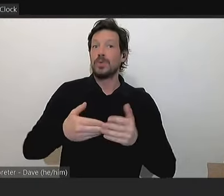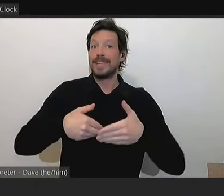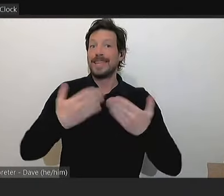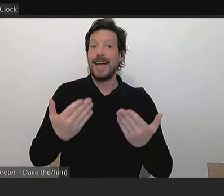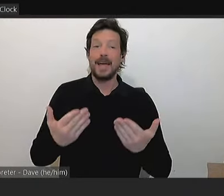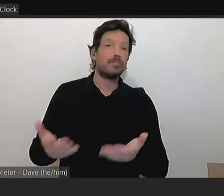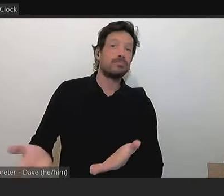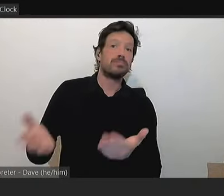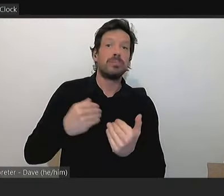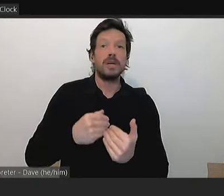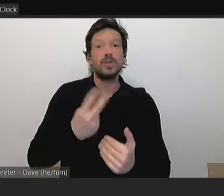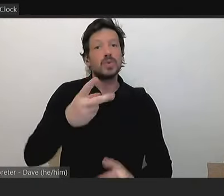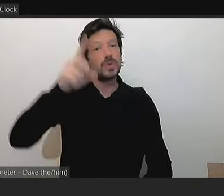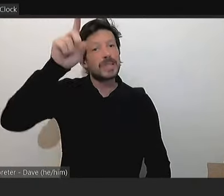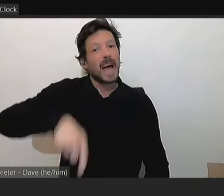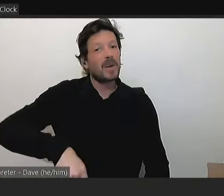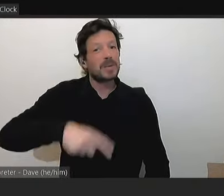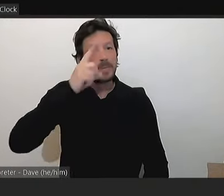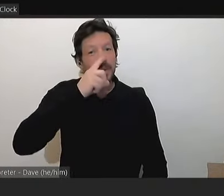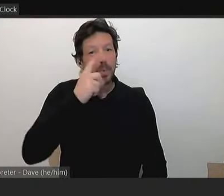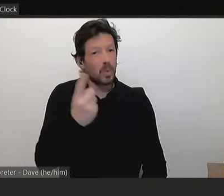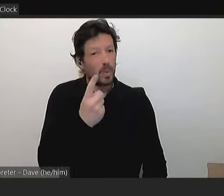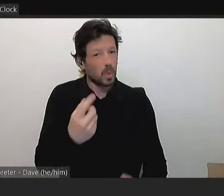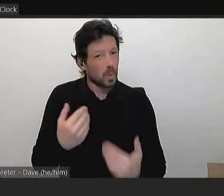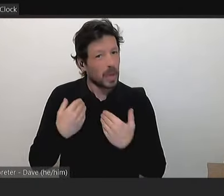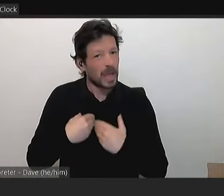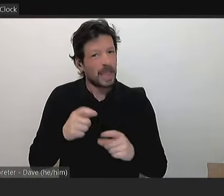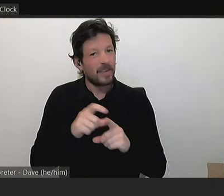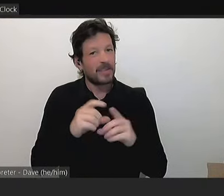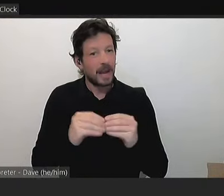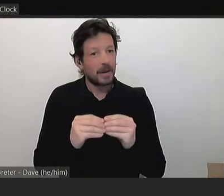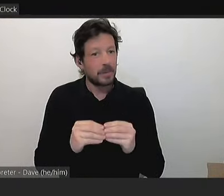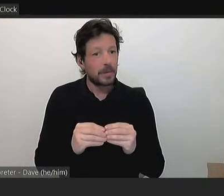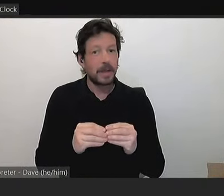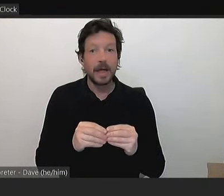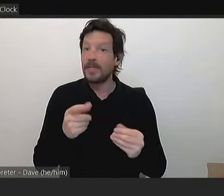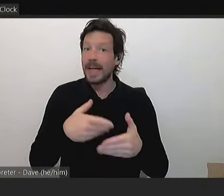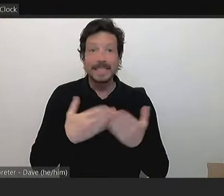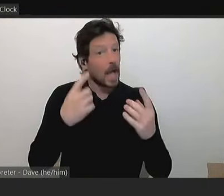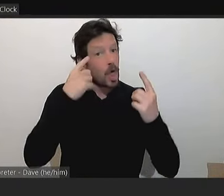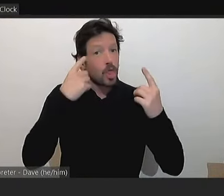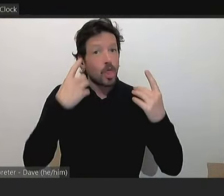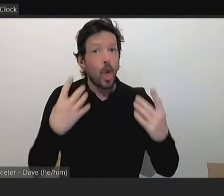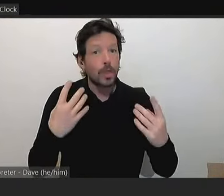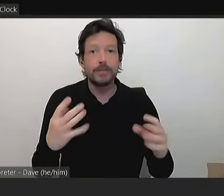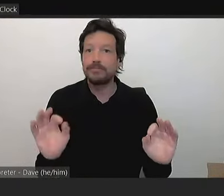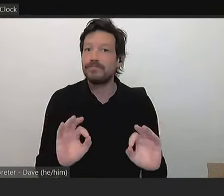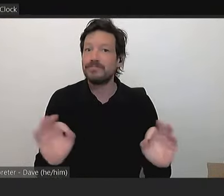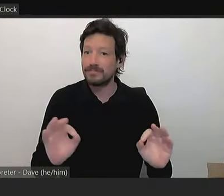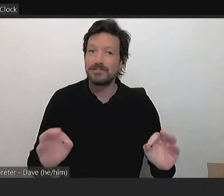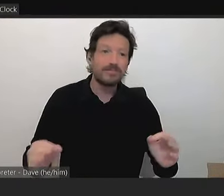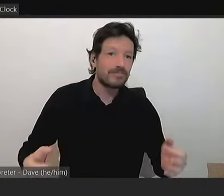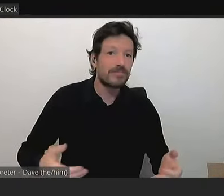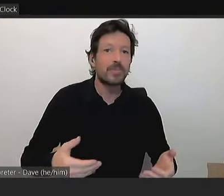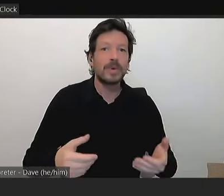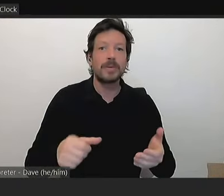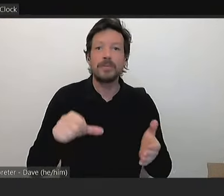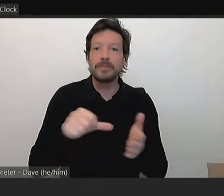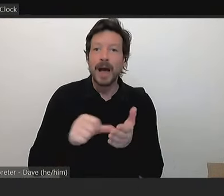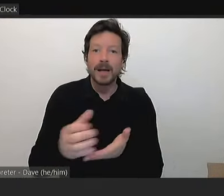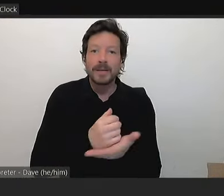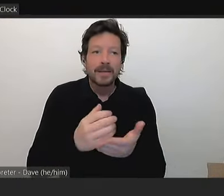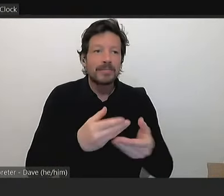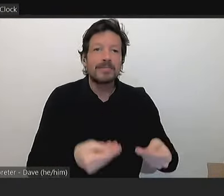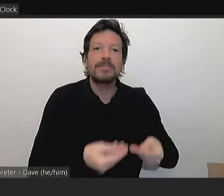over 2,000, mainly Darabin residents, none of whom were lonely on that day, where we had proudly donated and raised funds to the Children's Hospital Appeal of over